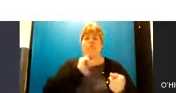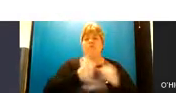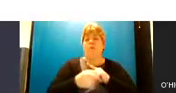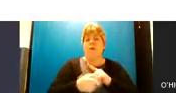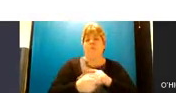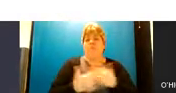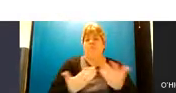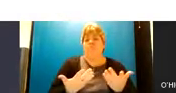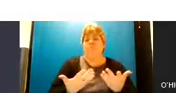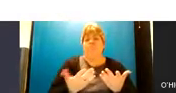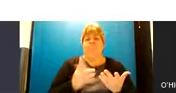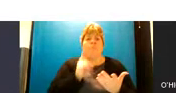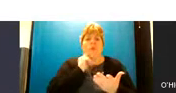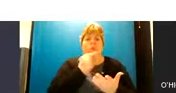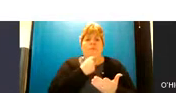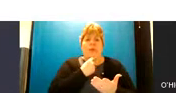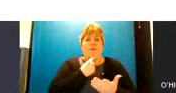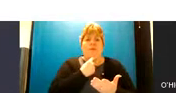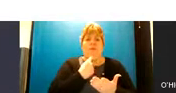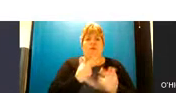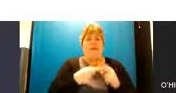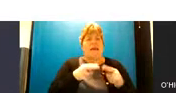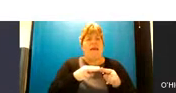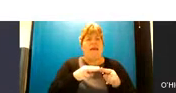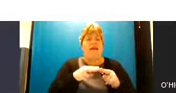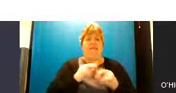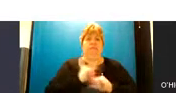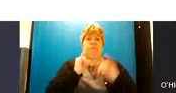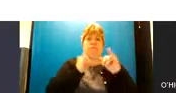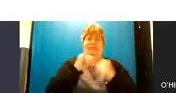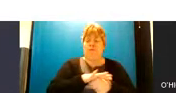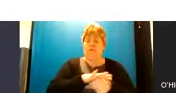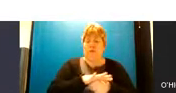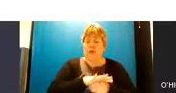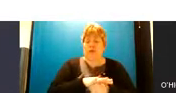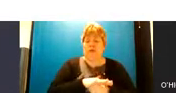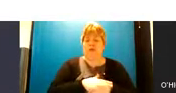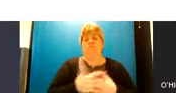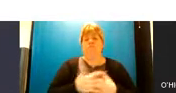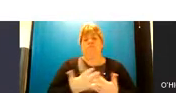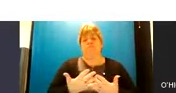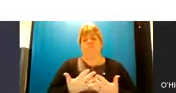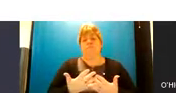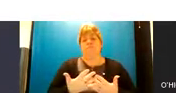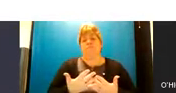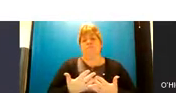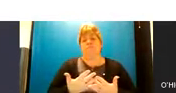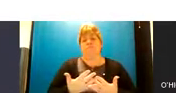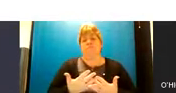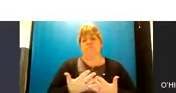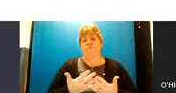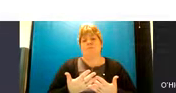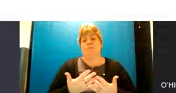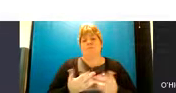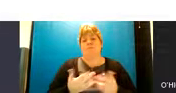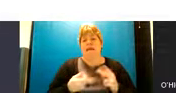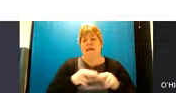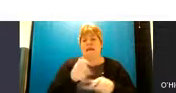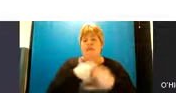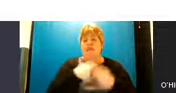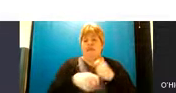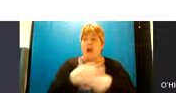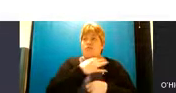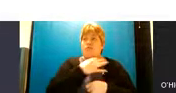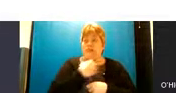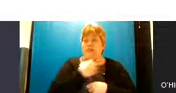um people should they be in an escalating situation um should um they be at risk to themselves